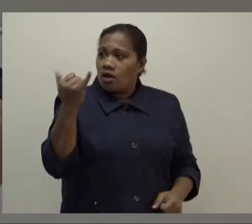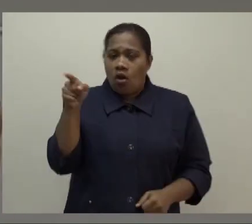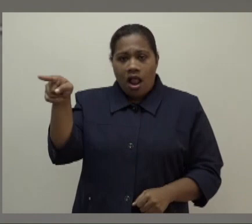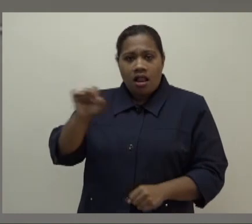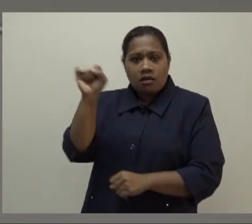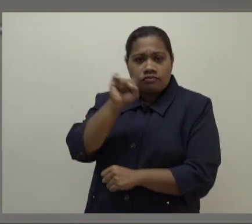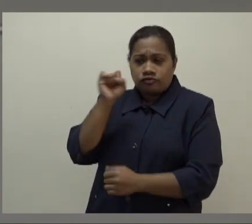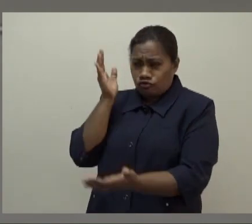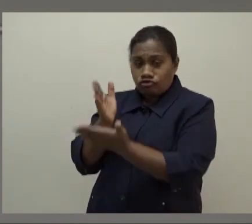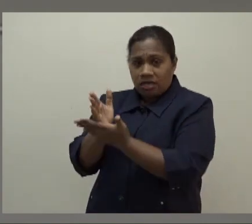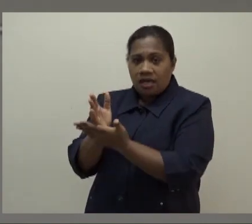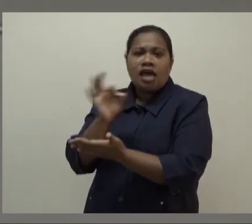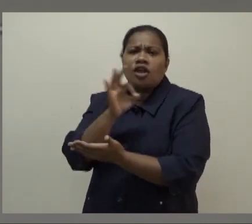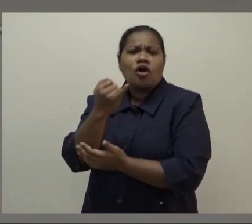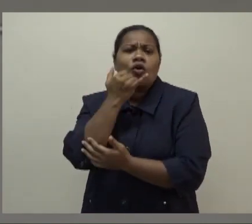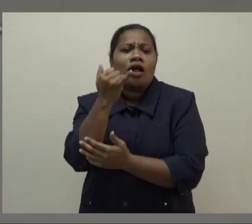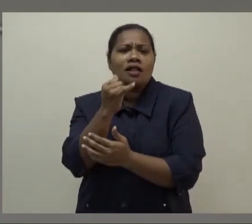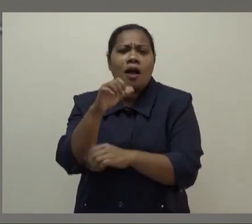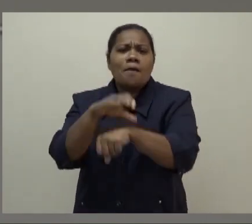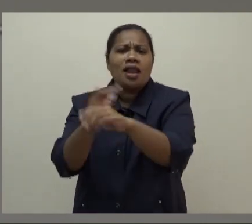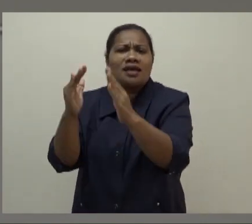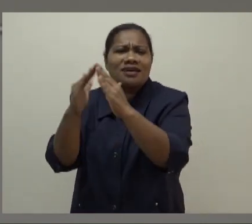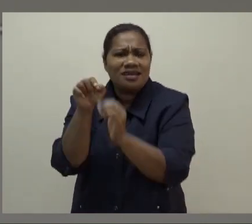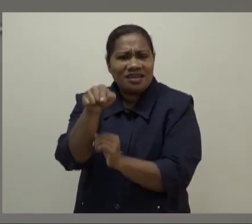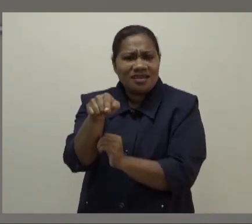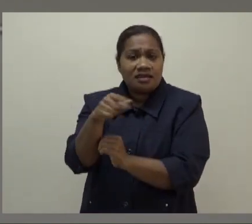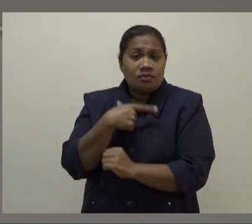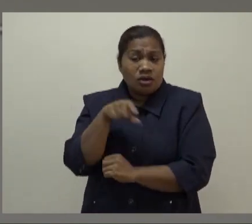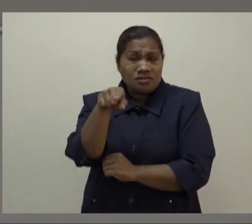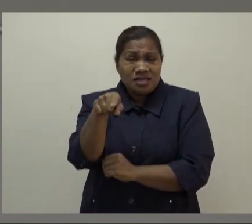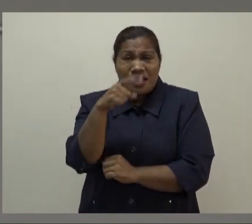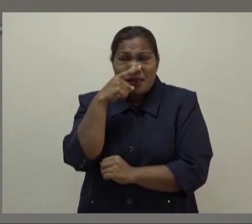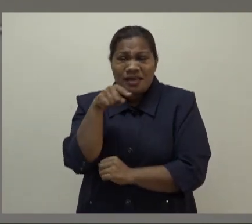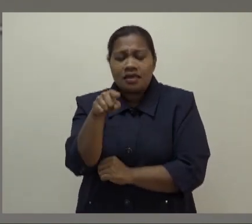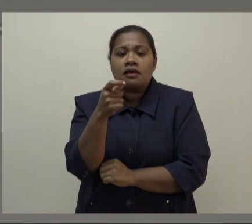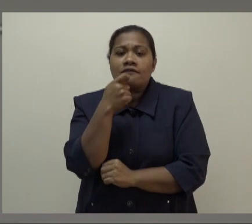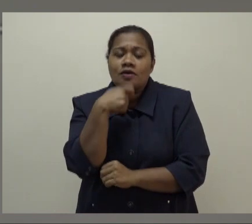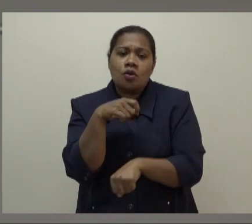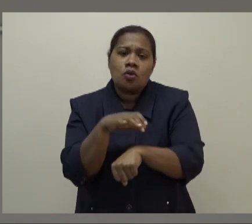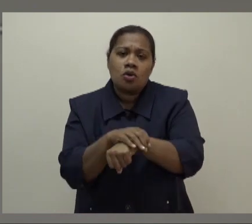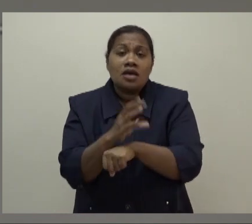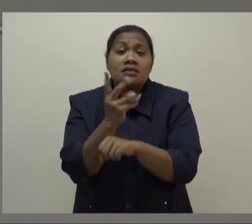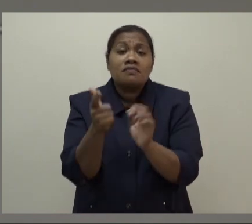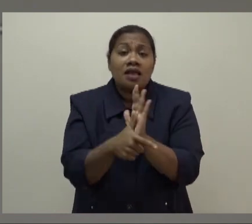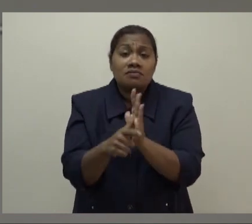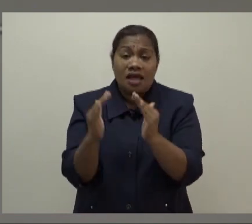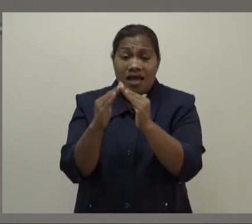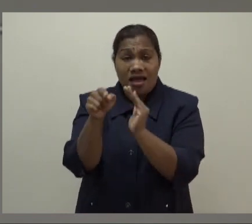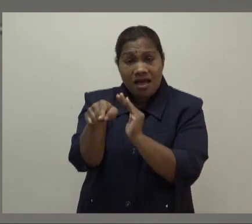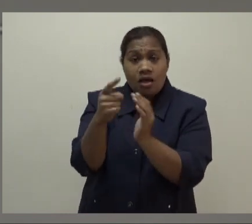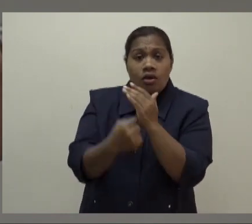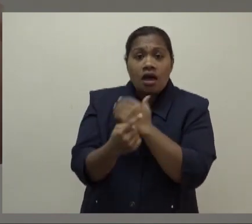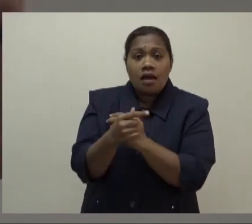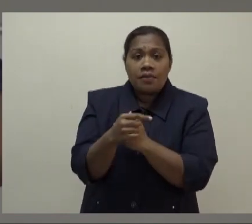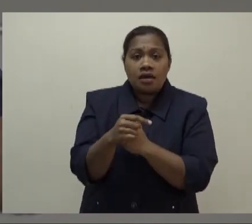rather than calling the police post because the police post manning is very minimal and sometimes the post officer himself is